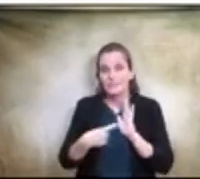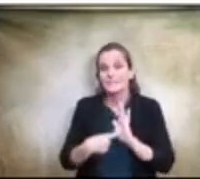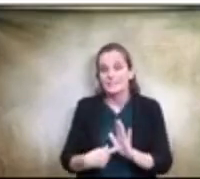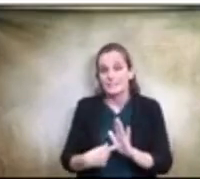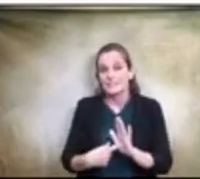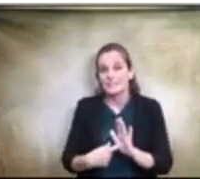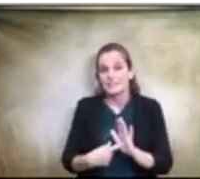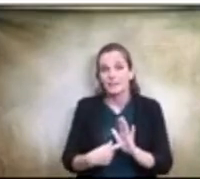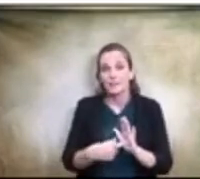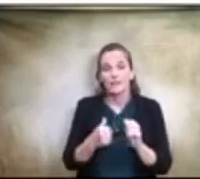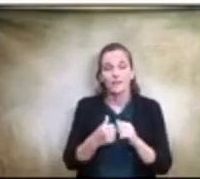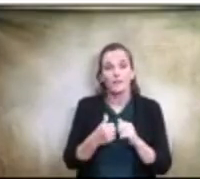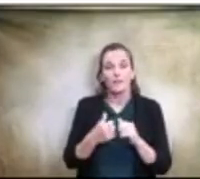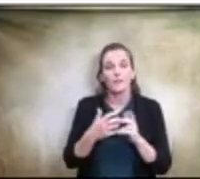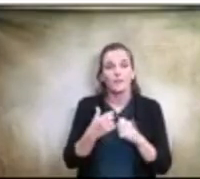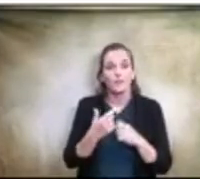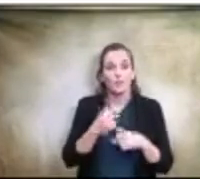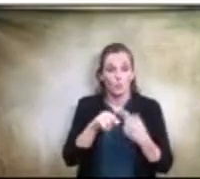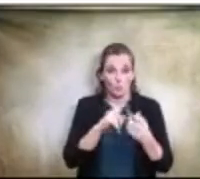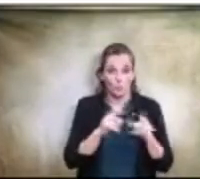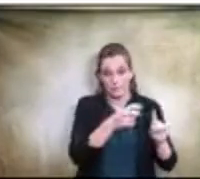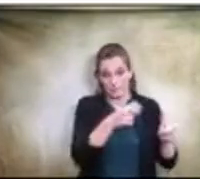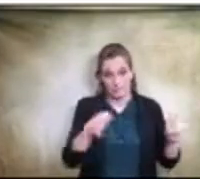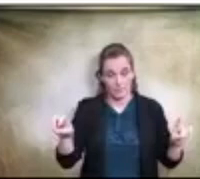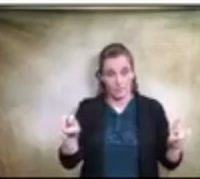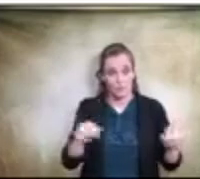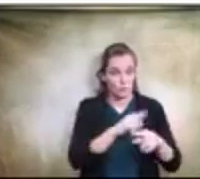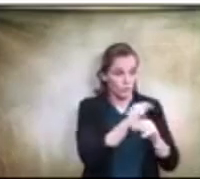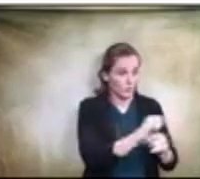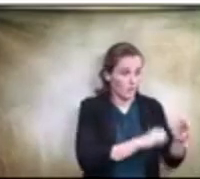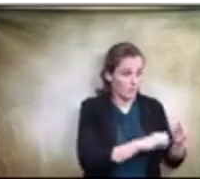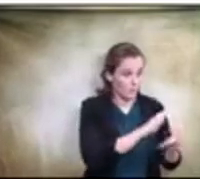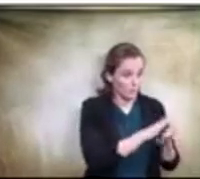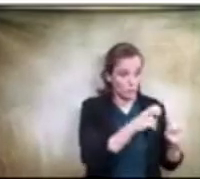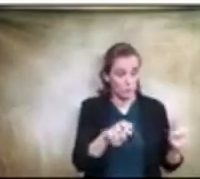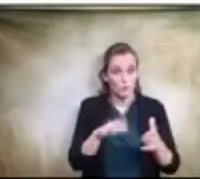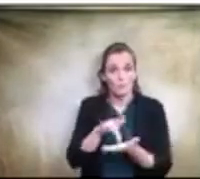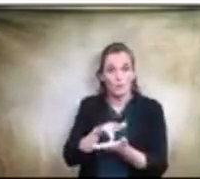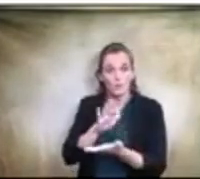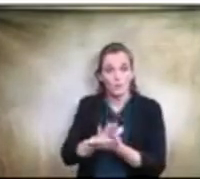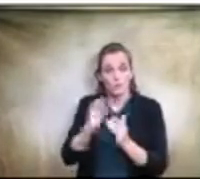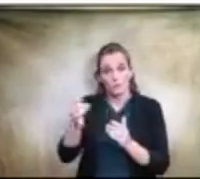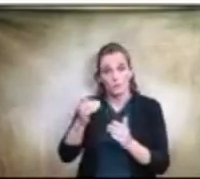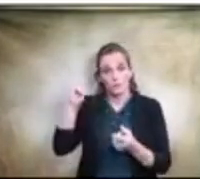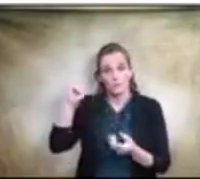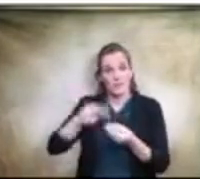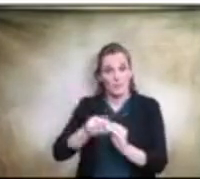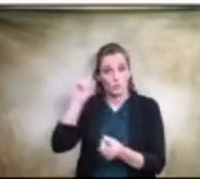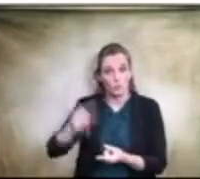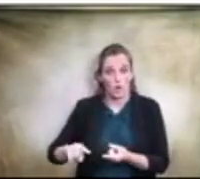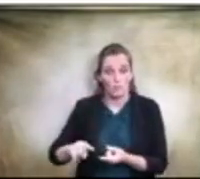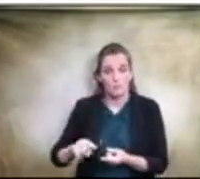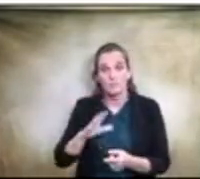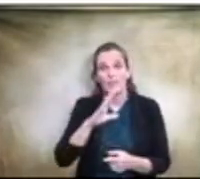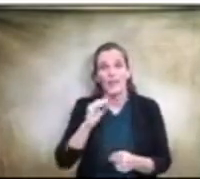a traditional elementary school to a traditional middle school. And the research goes on